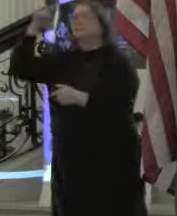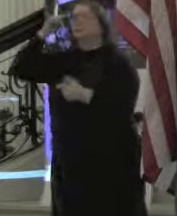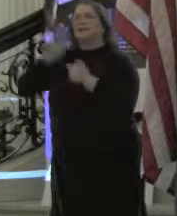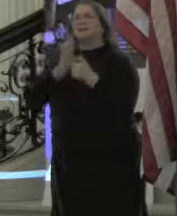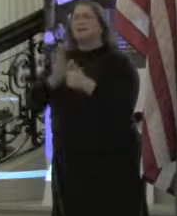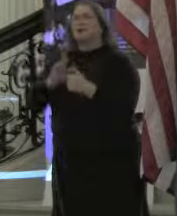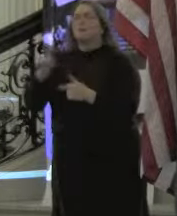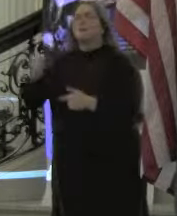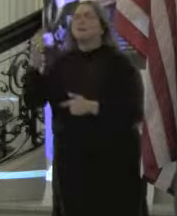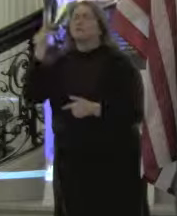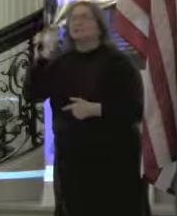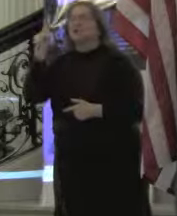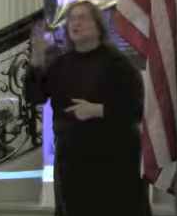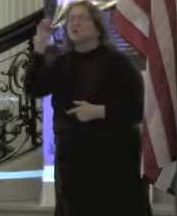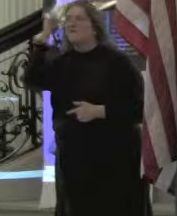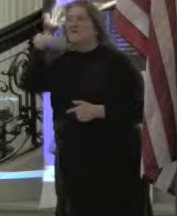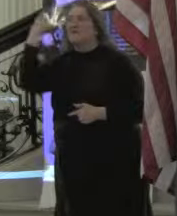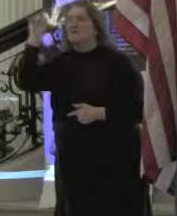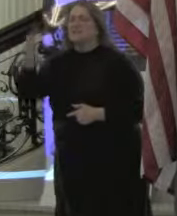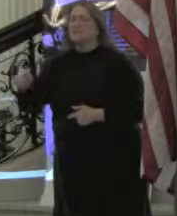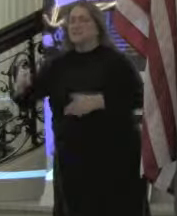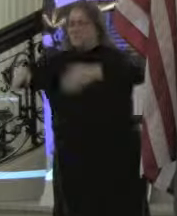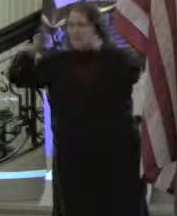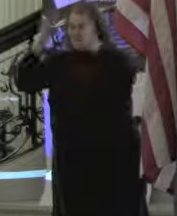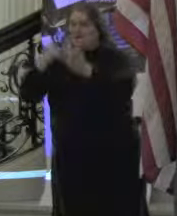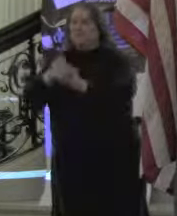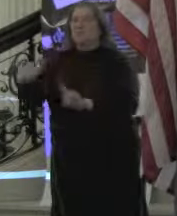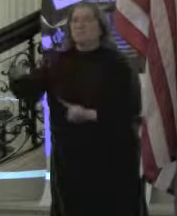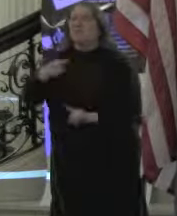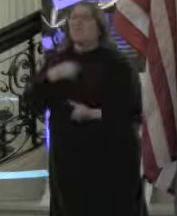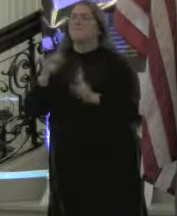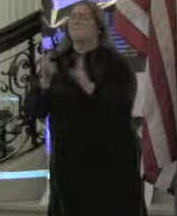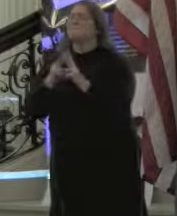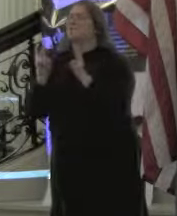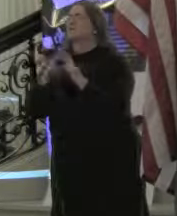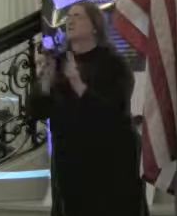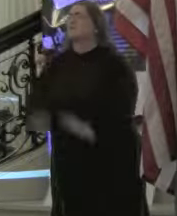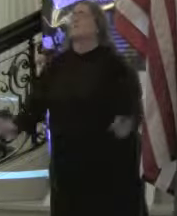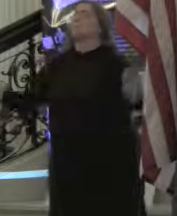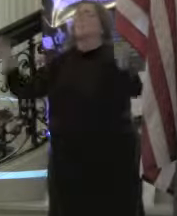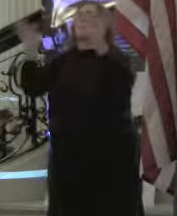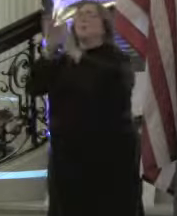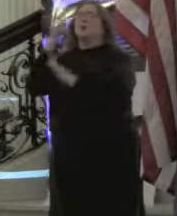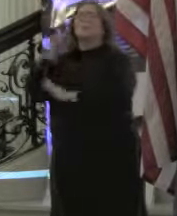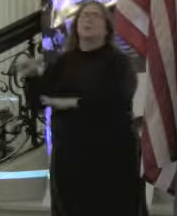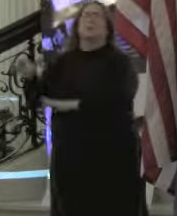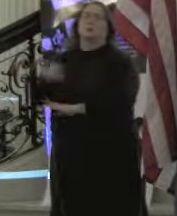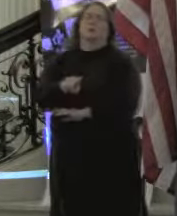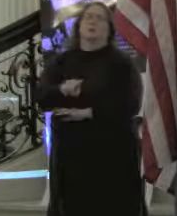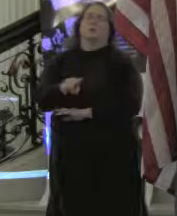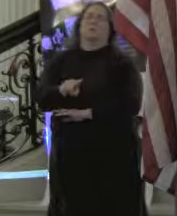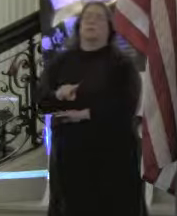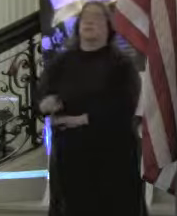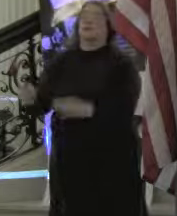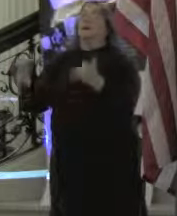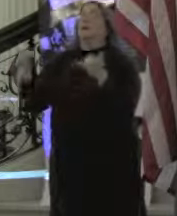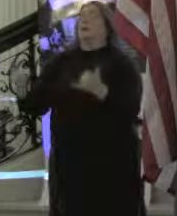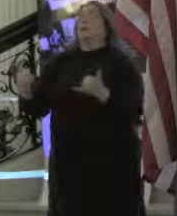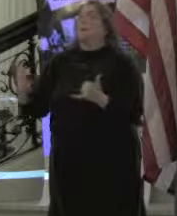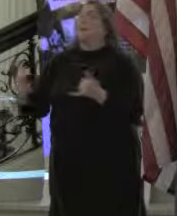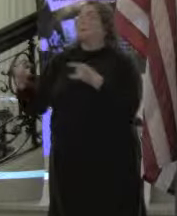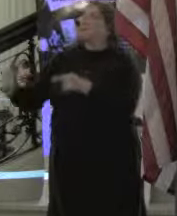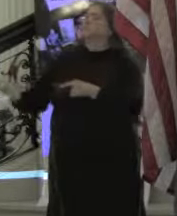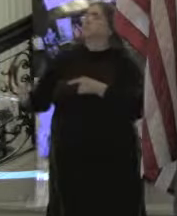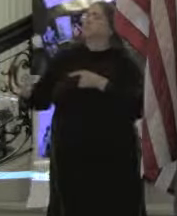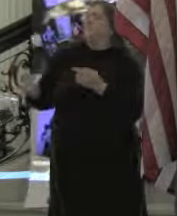see your face. They must hear from you. It is so important for you to do that. We're now in a struggle. We're